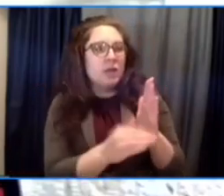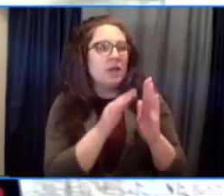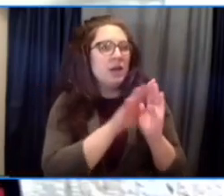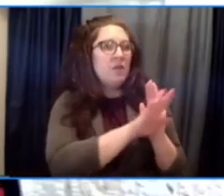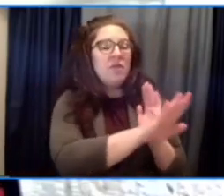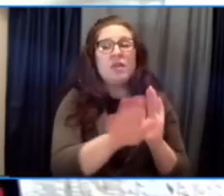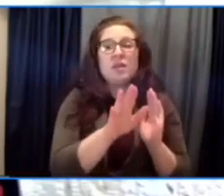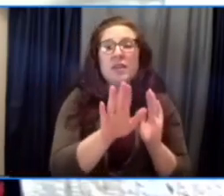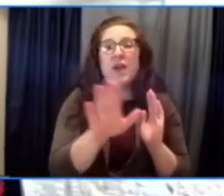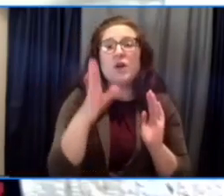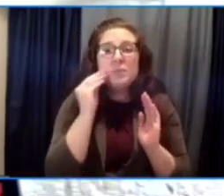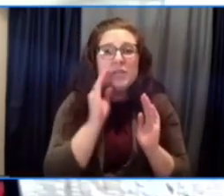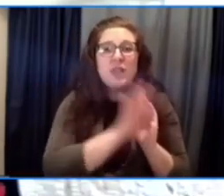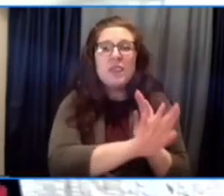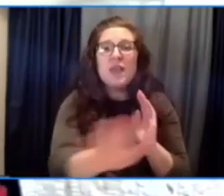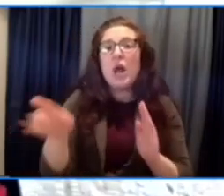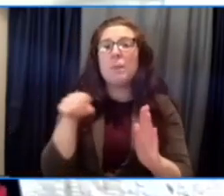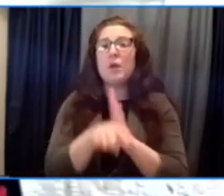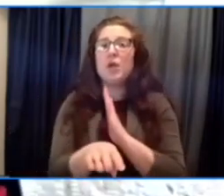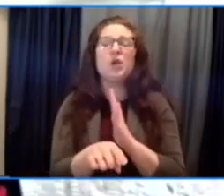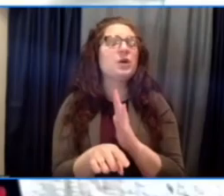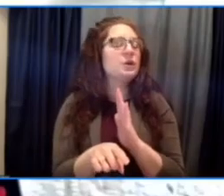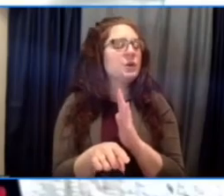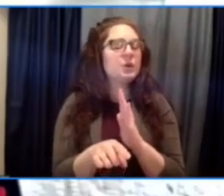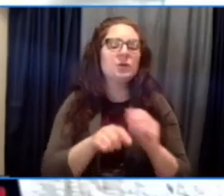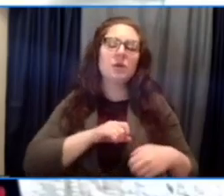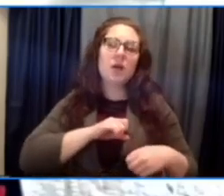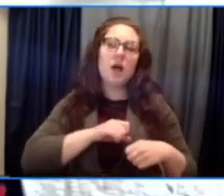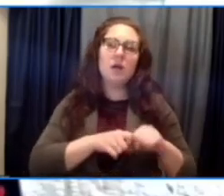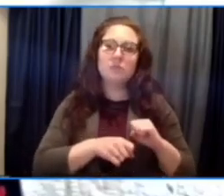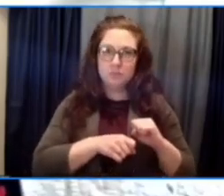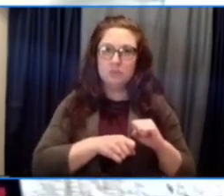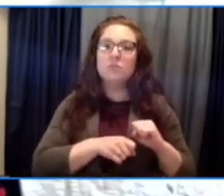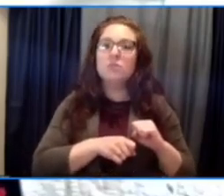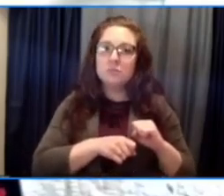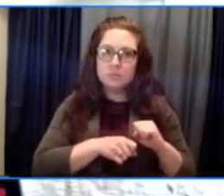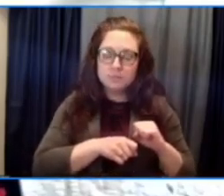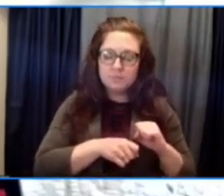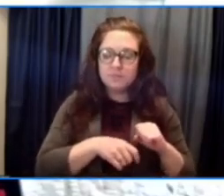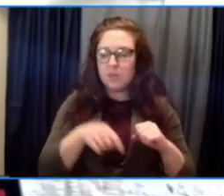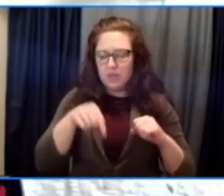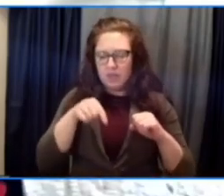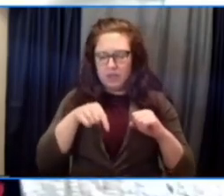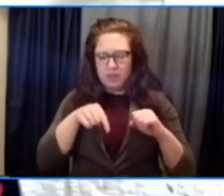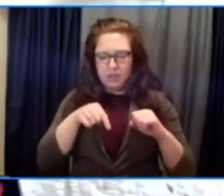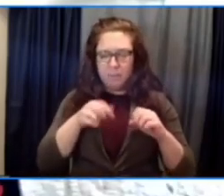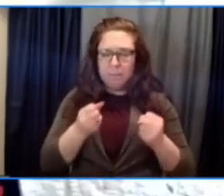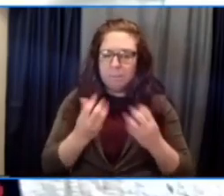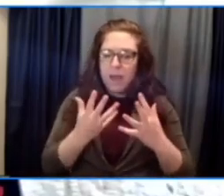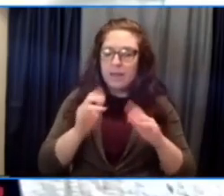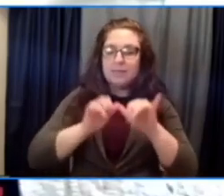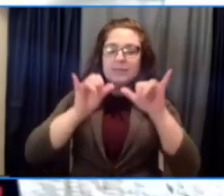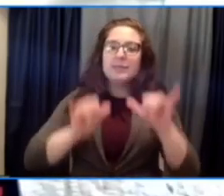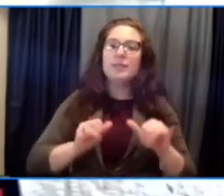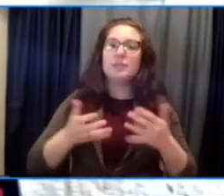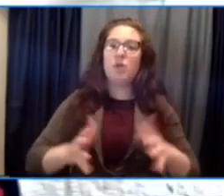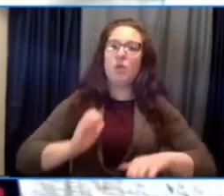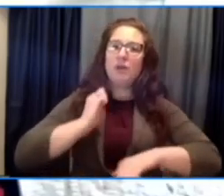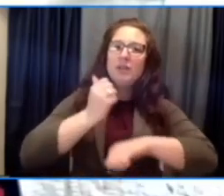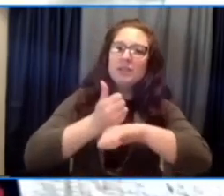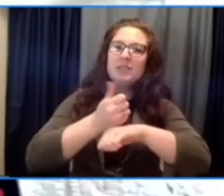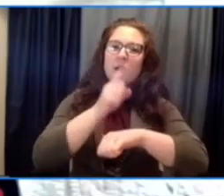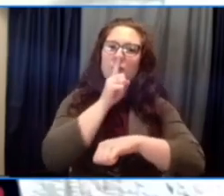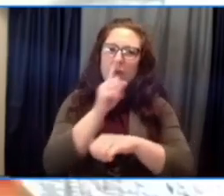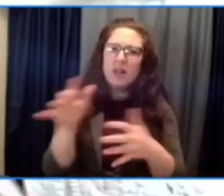accounts and experiences of systems that have torn apart our families, penalized the most marginalized, and made the basic necessities